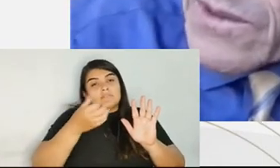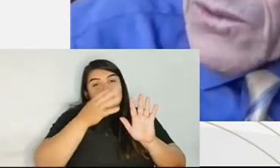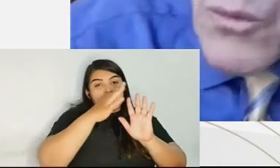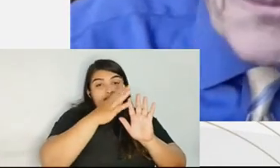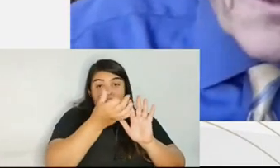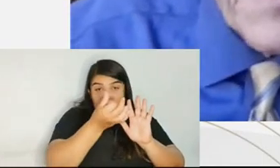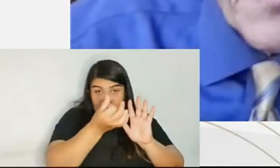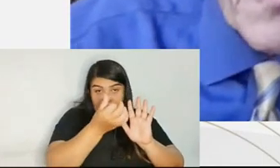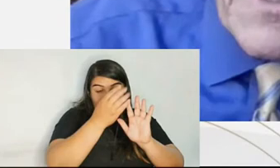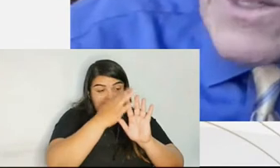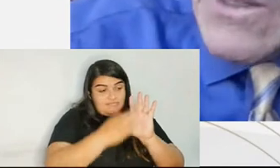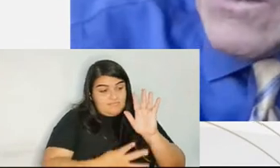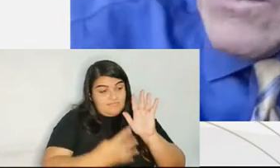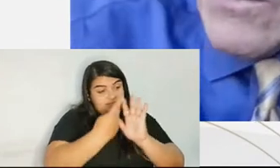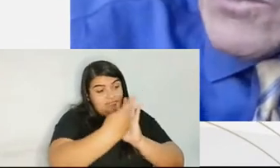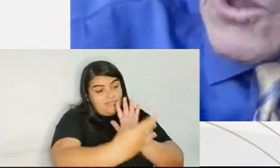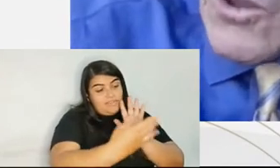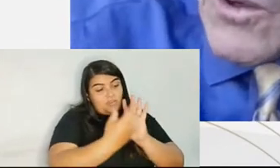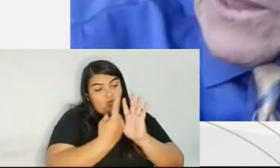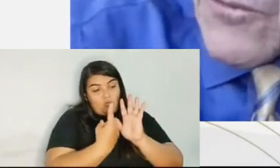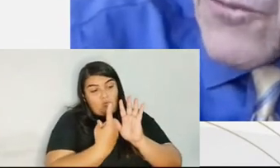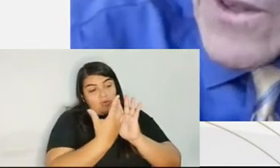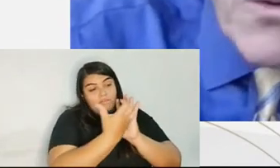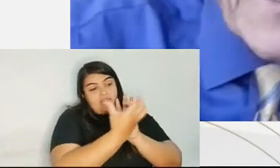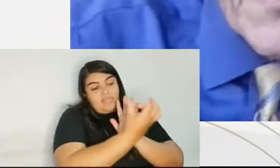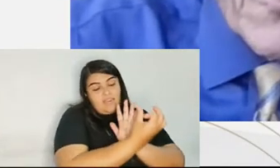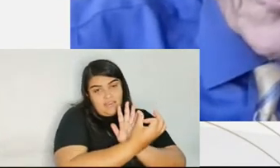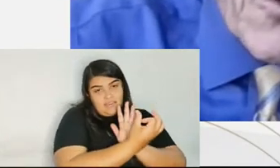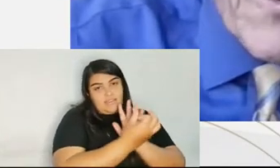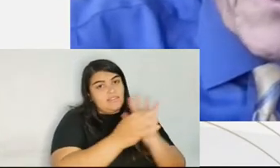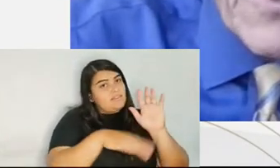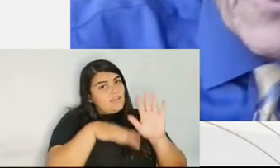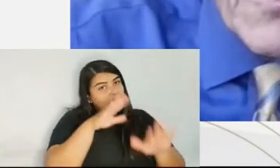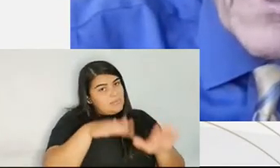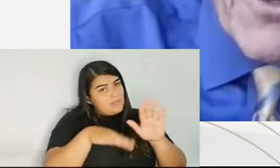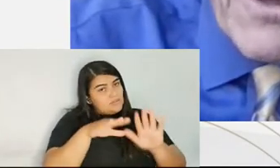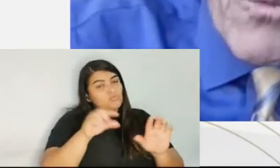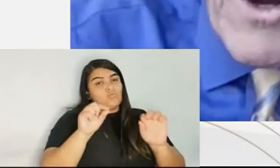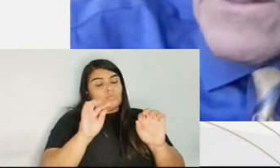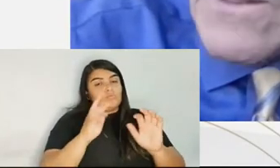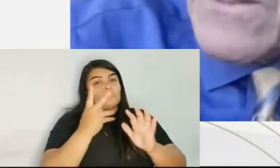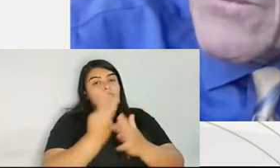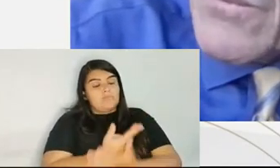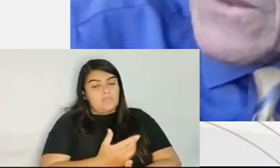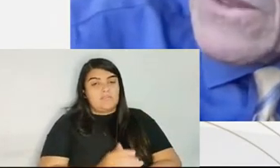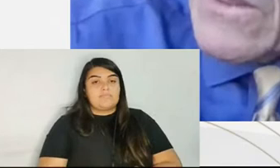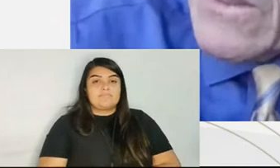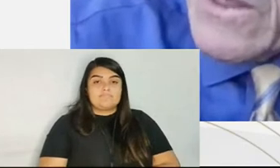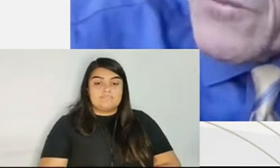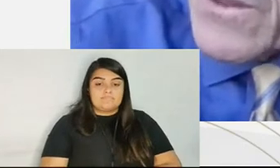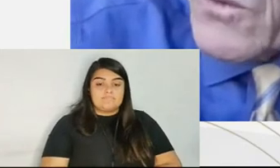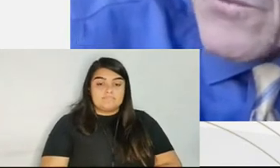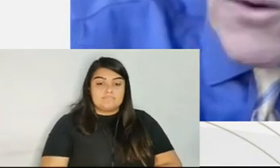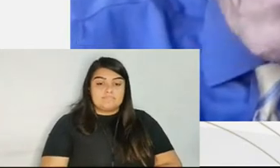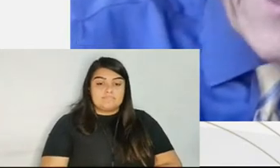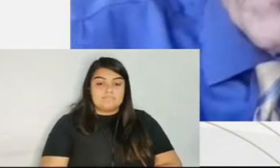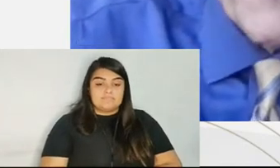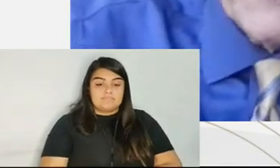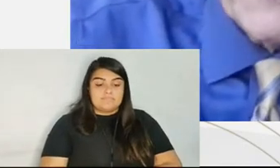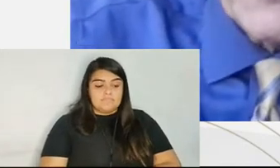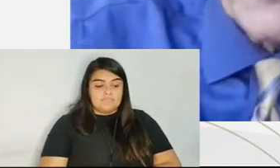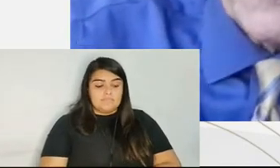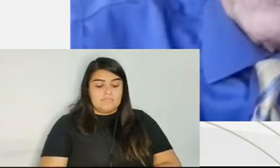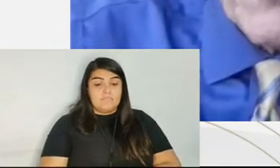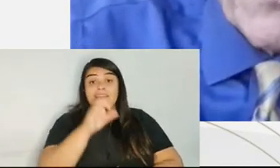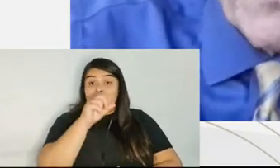criminal history. So, a defendant who has little or no criminal history is in column one, a defendant who has a very bad